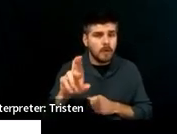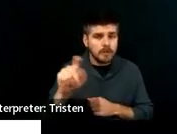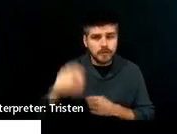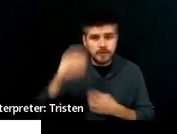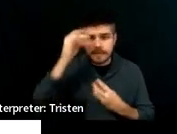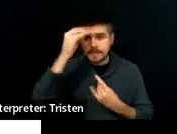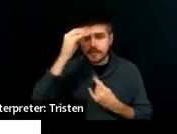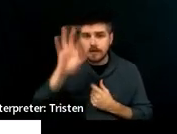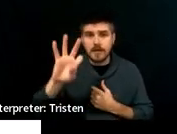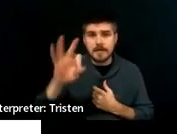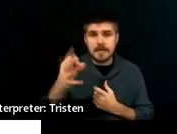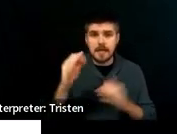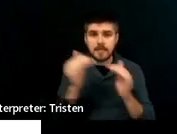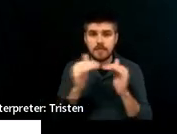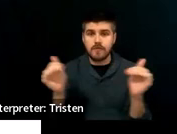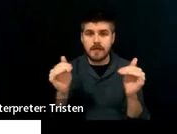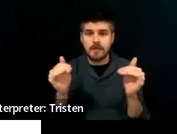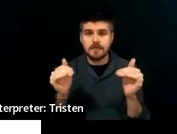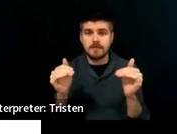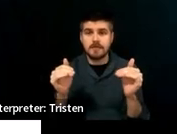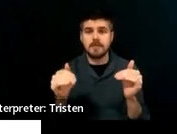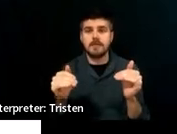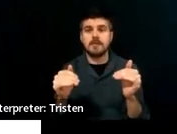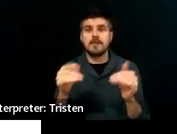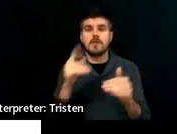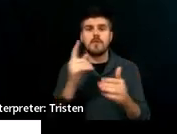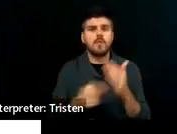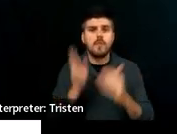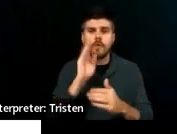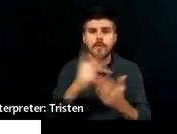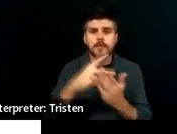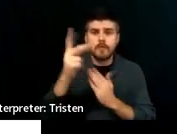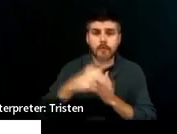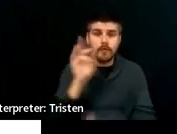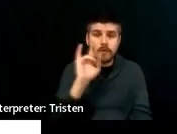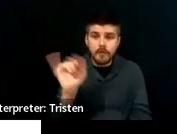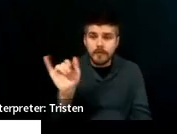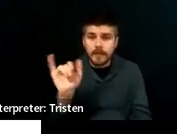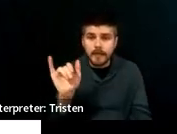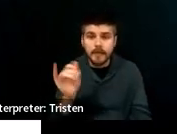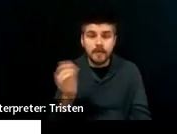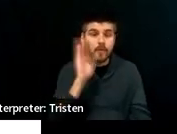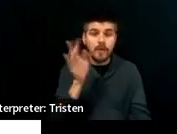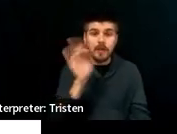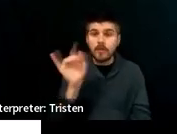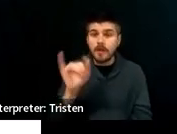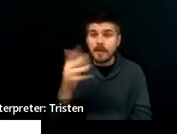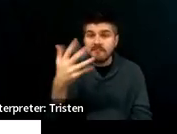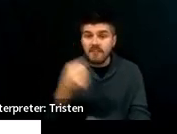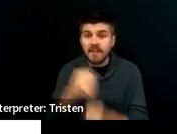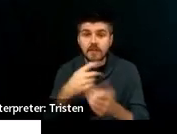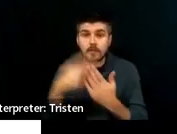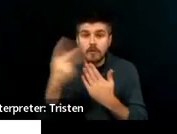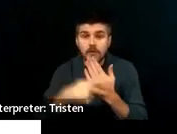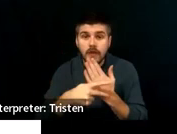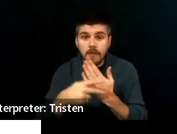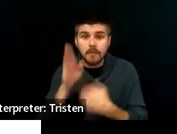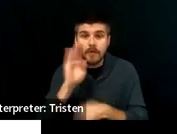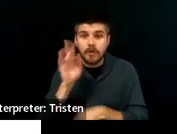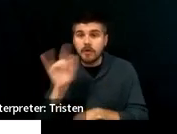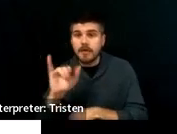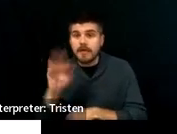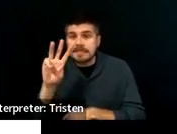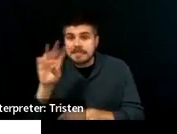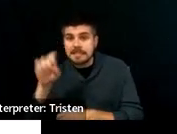on what his program will look like? Will it look like a five-year program or six-year program? So,